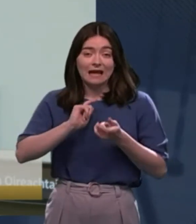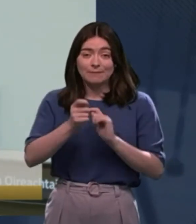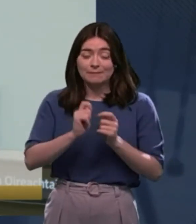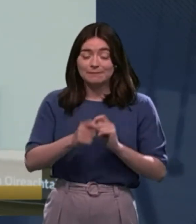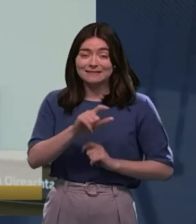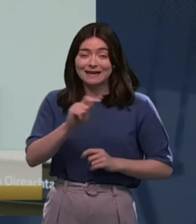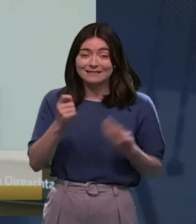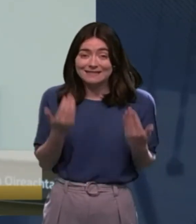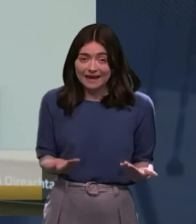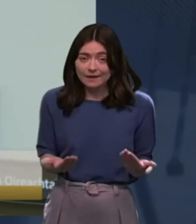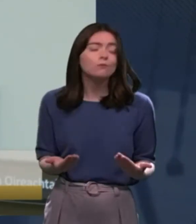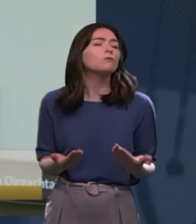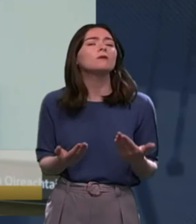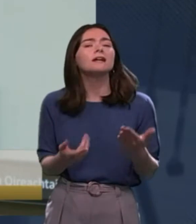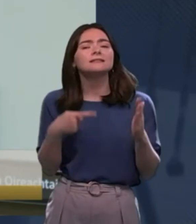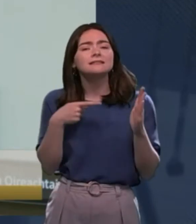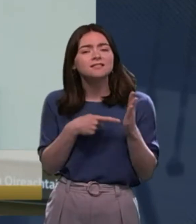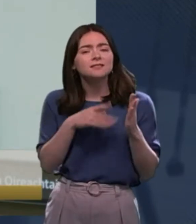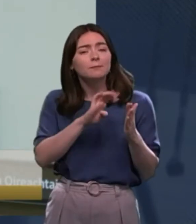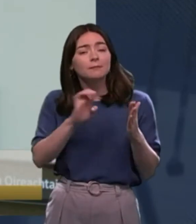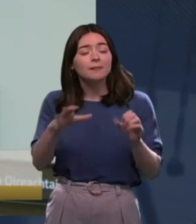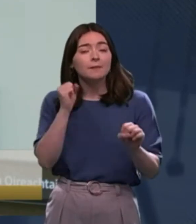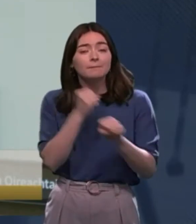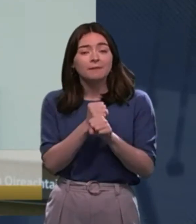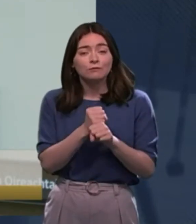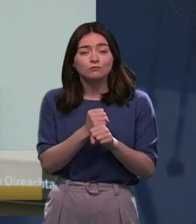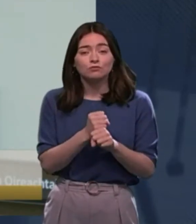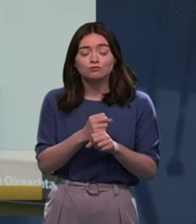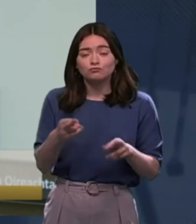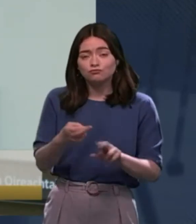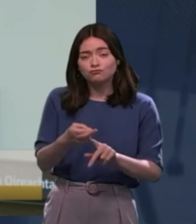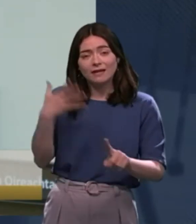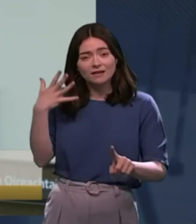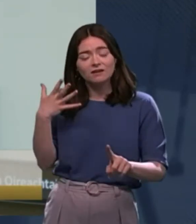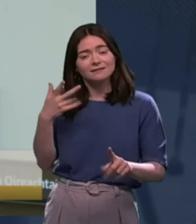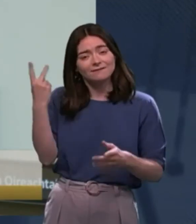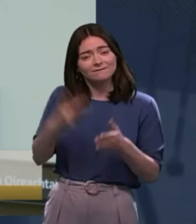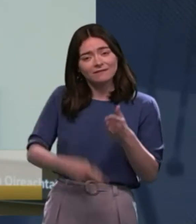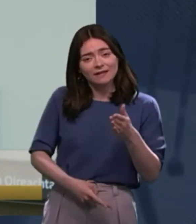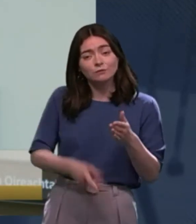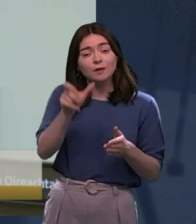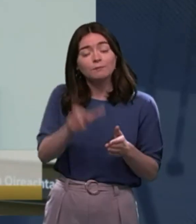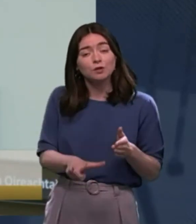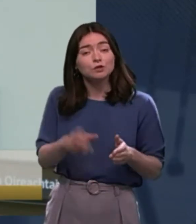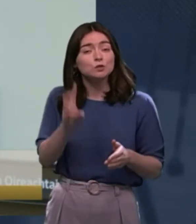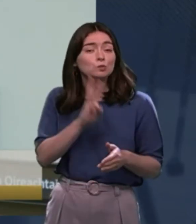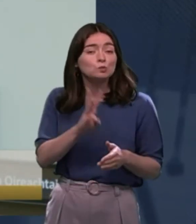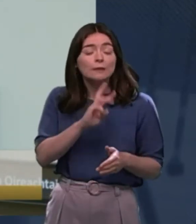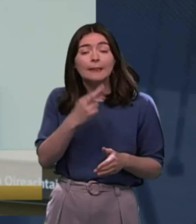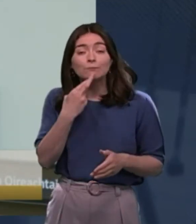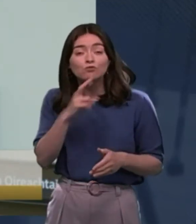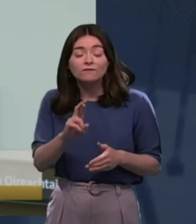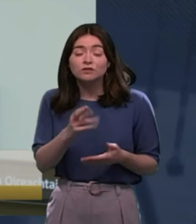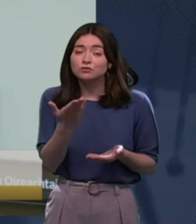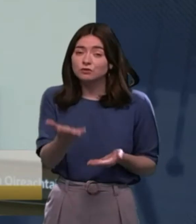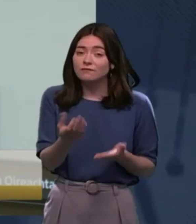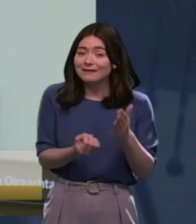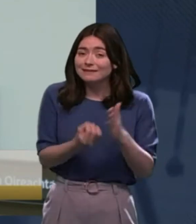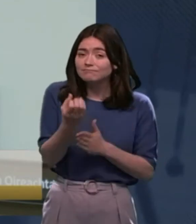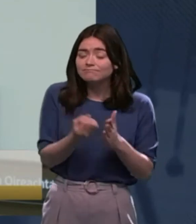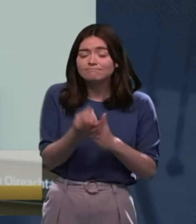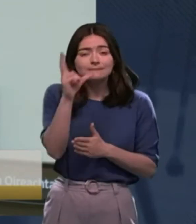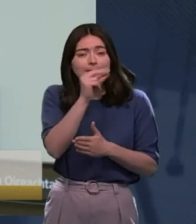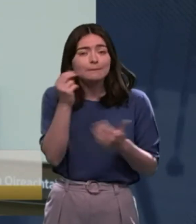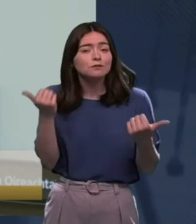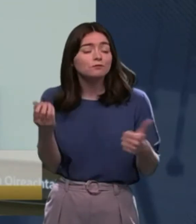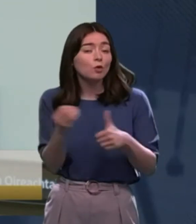bill is about recognising and valuing an individual's will and preference. So I am wondering if you have suggestions or examples perhaps from other countries of how